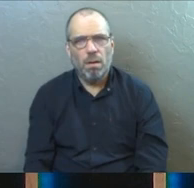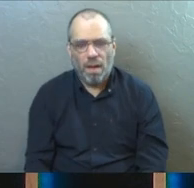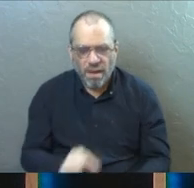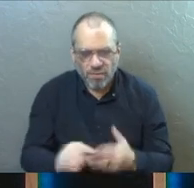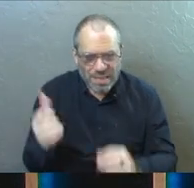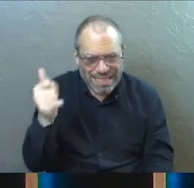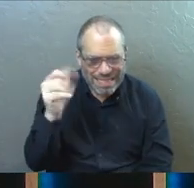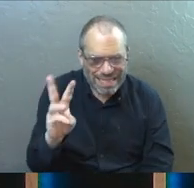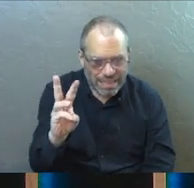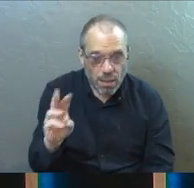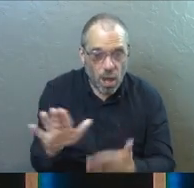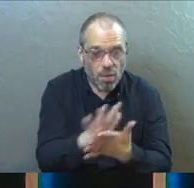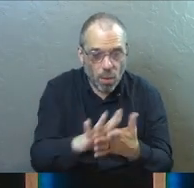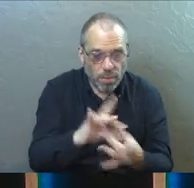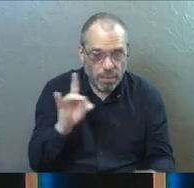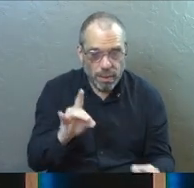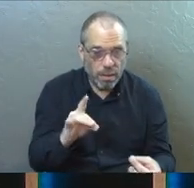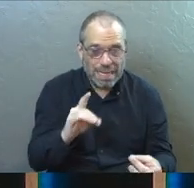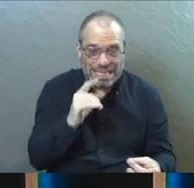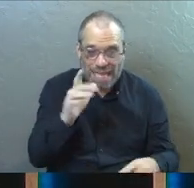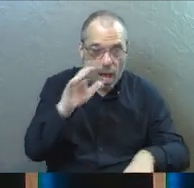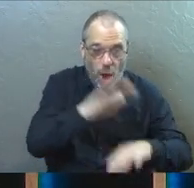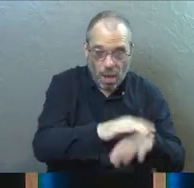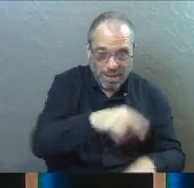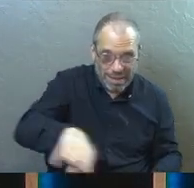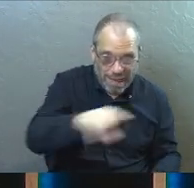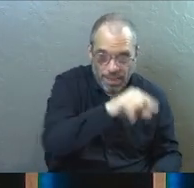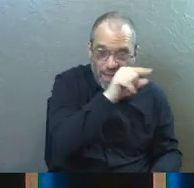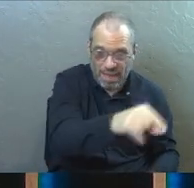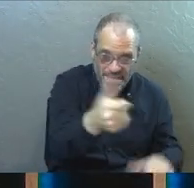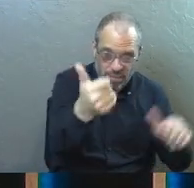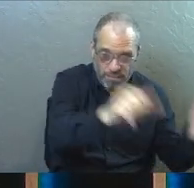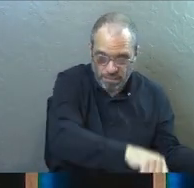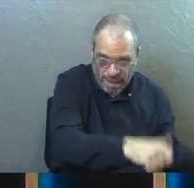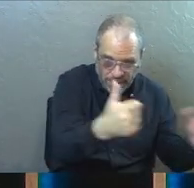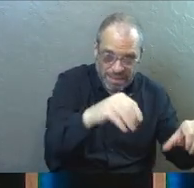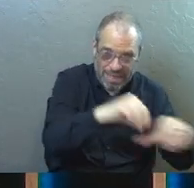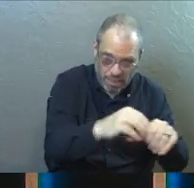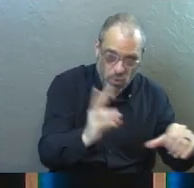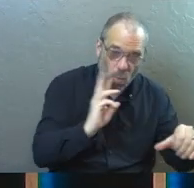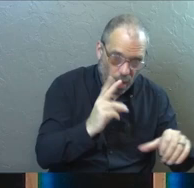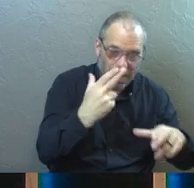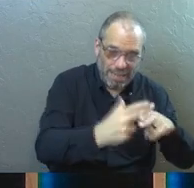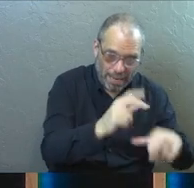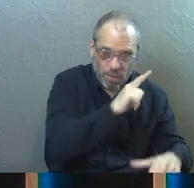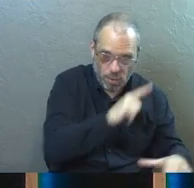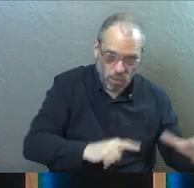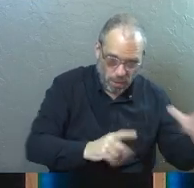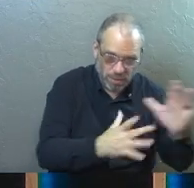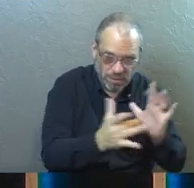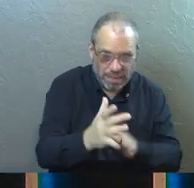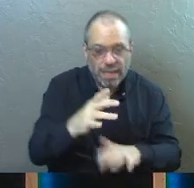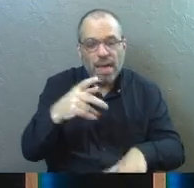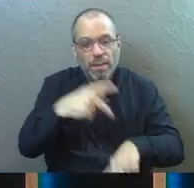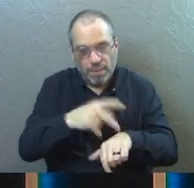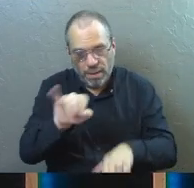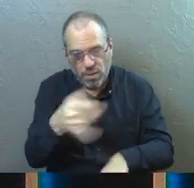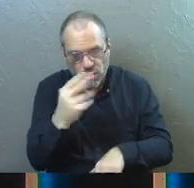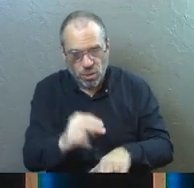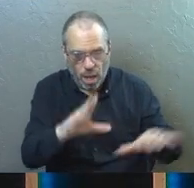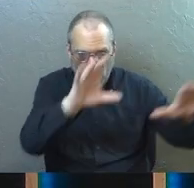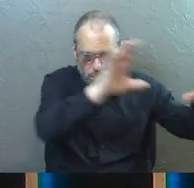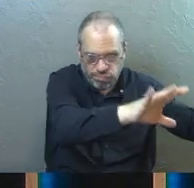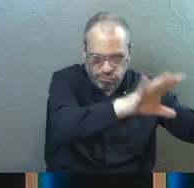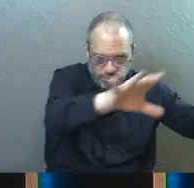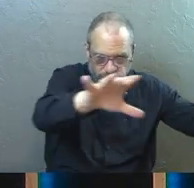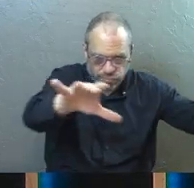Verse 16, the Holy Spirit had not yet come on any of them for they had been baptized in water in the name of the Lord Jesus. Then Peter and John laid their